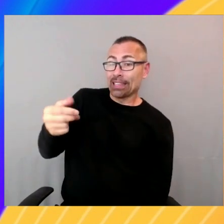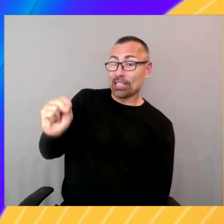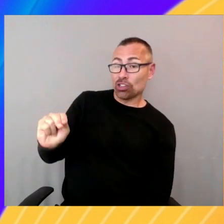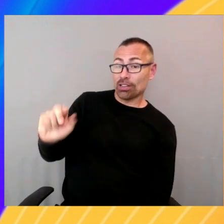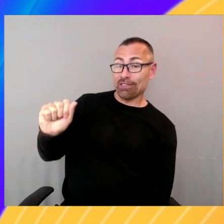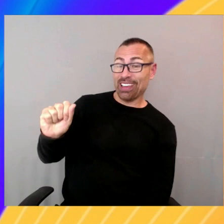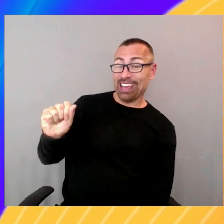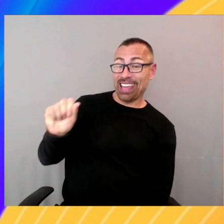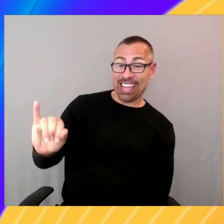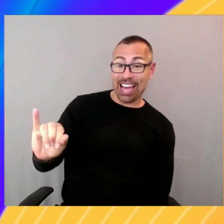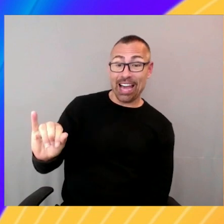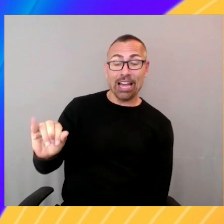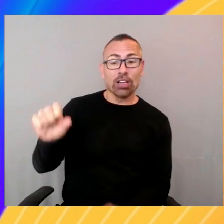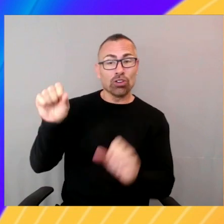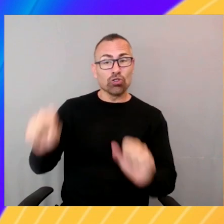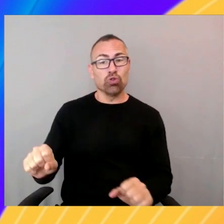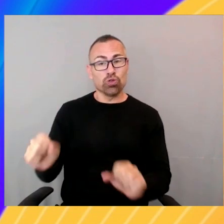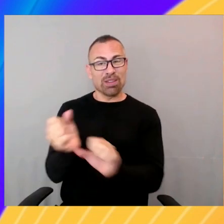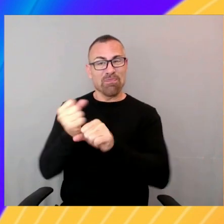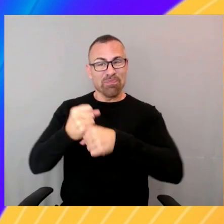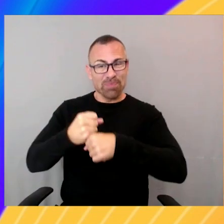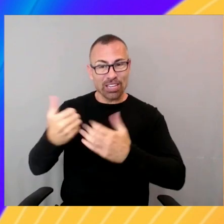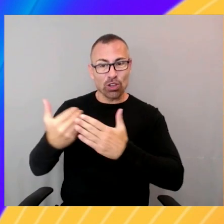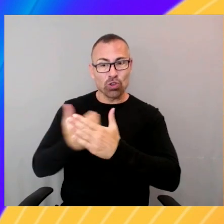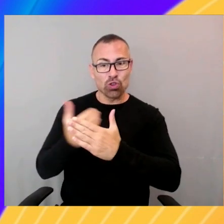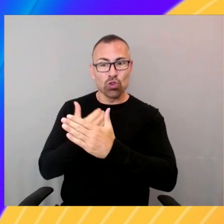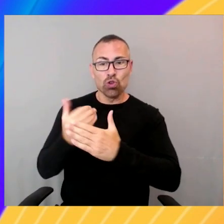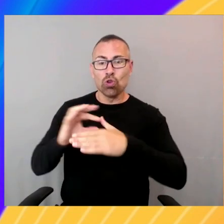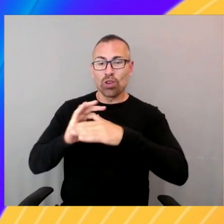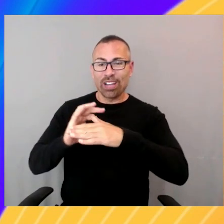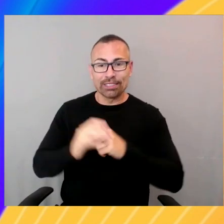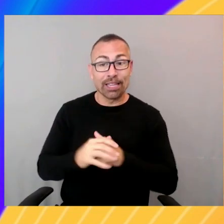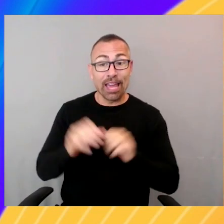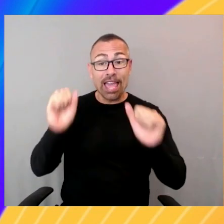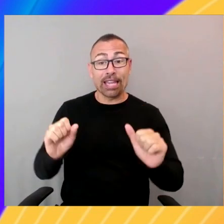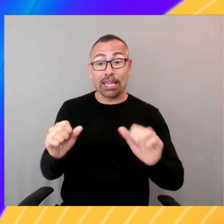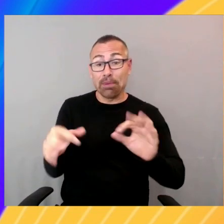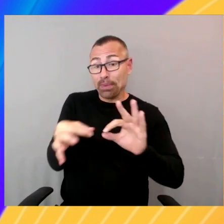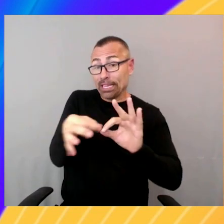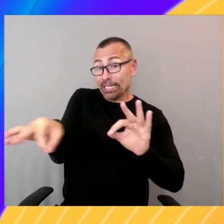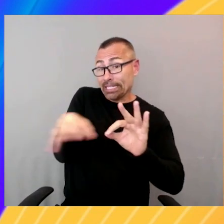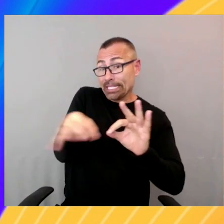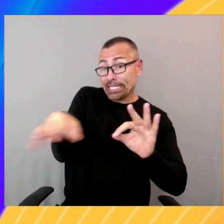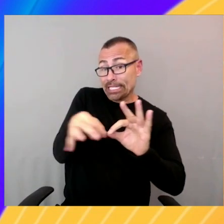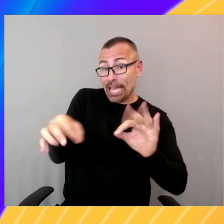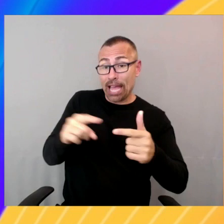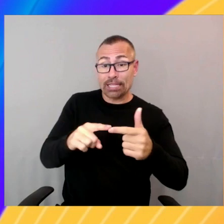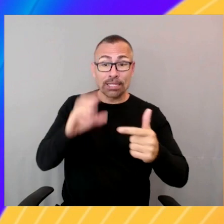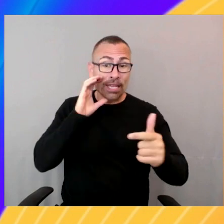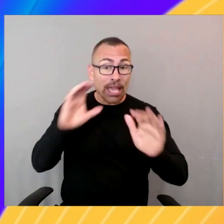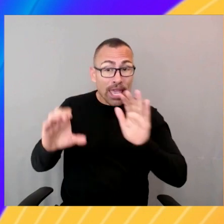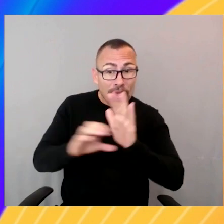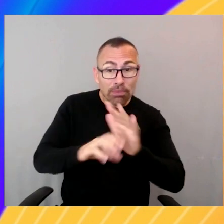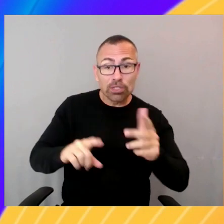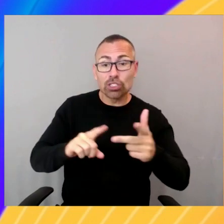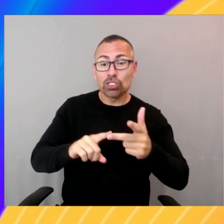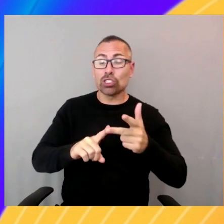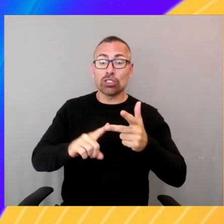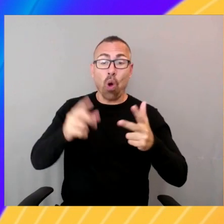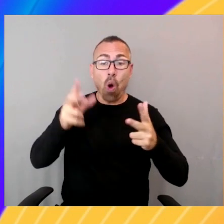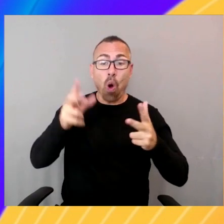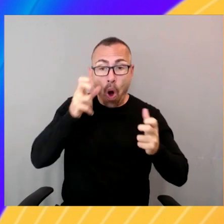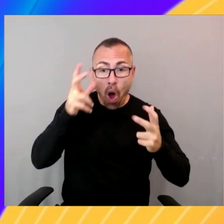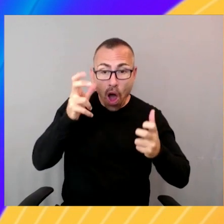this content could be text, could be images, could be video, could be audio, right? So you name it. So it opens up a